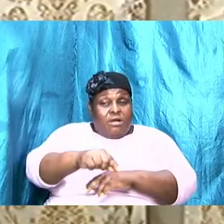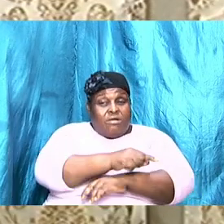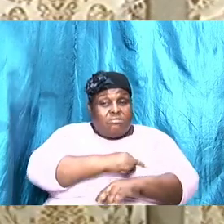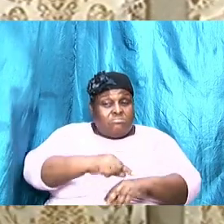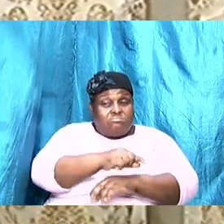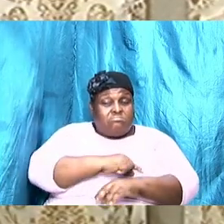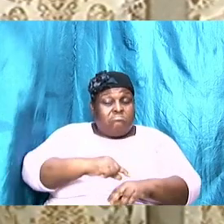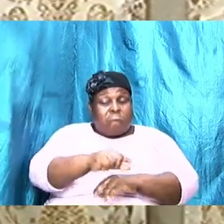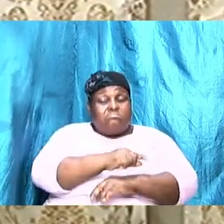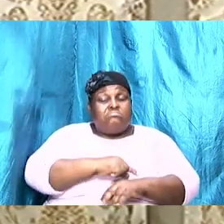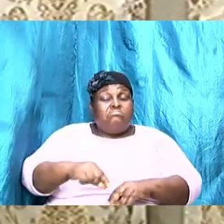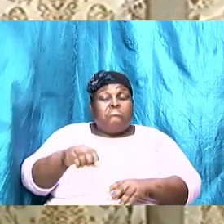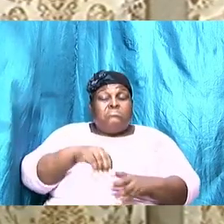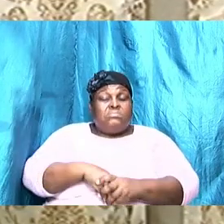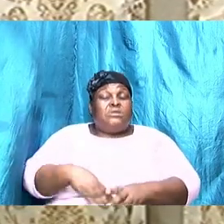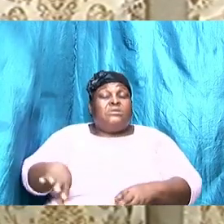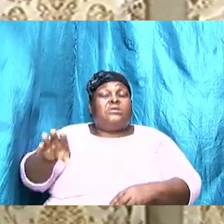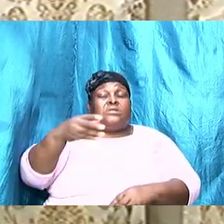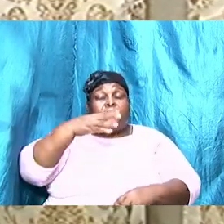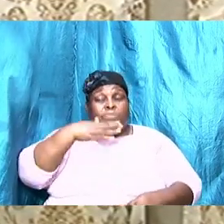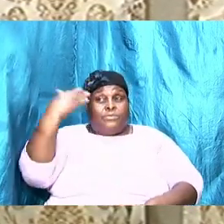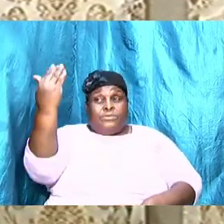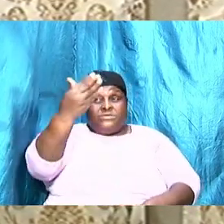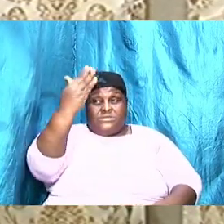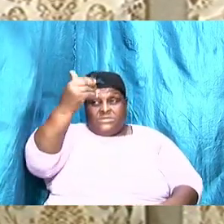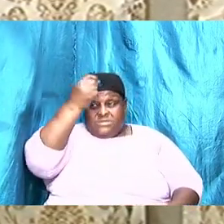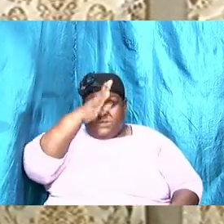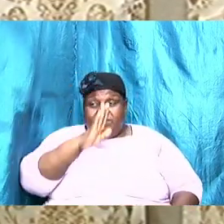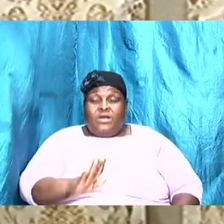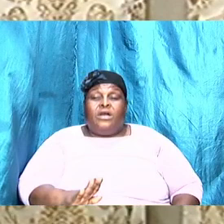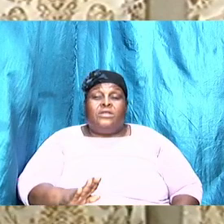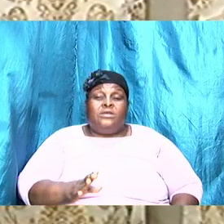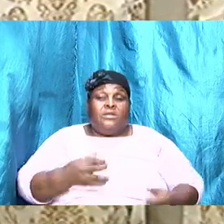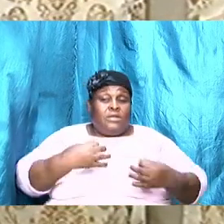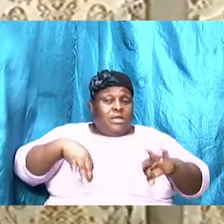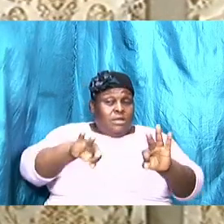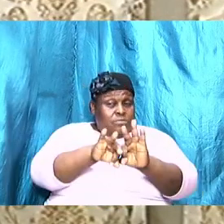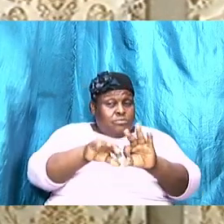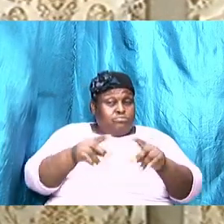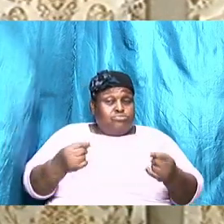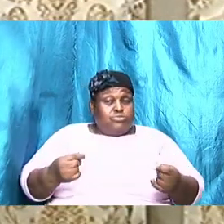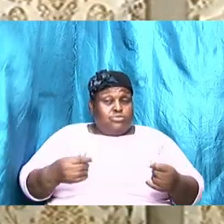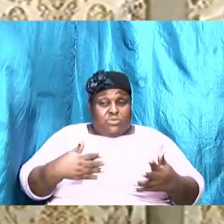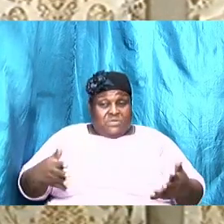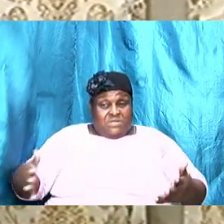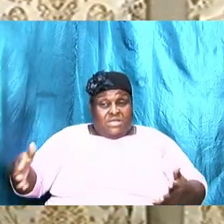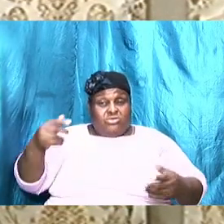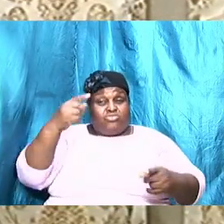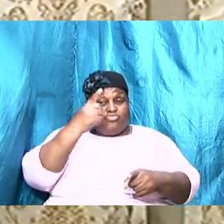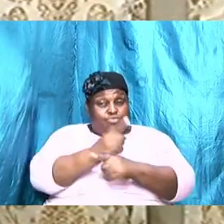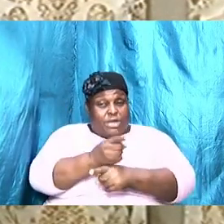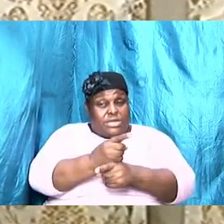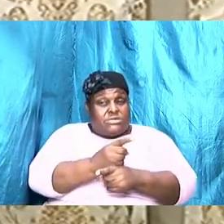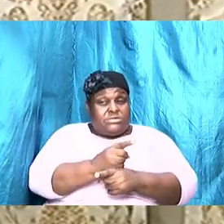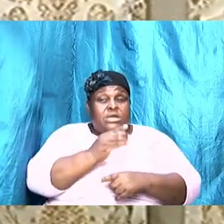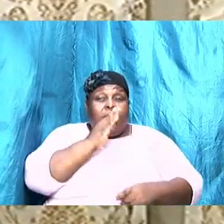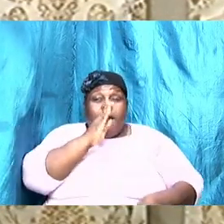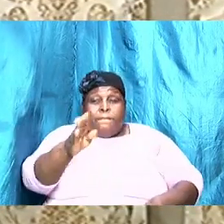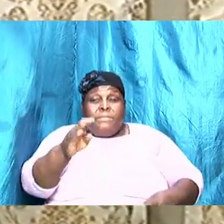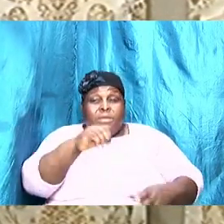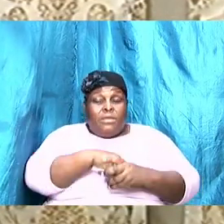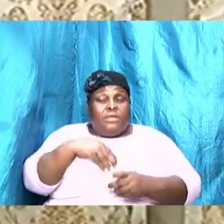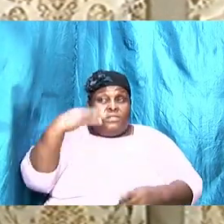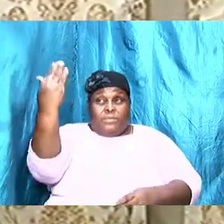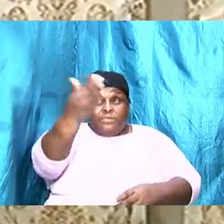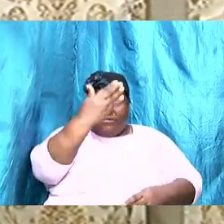consummated in the presence of God. It is important to do it right, to start it right. You must be in the